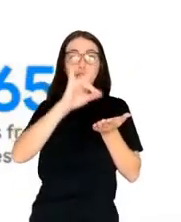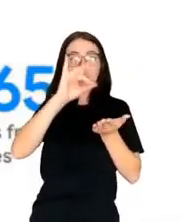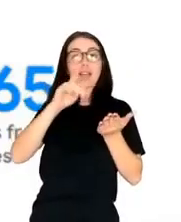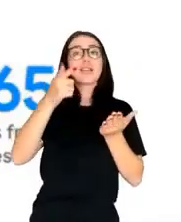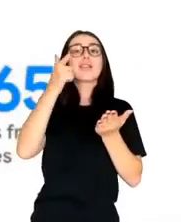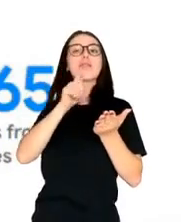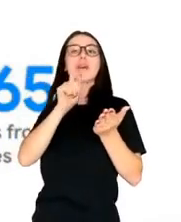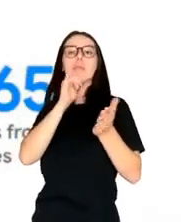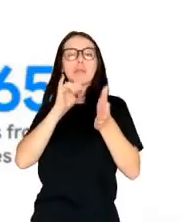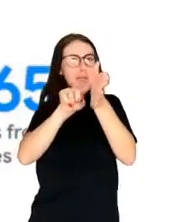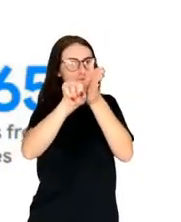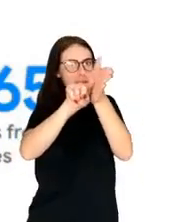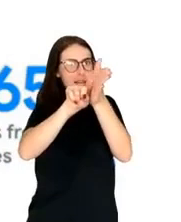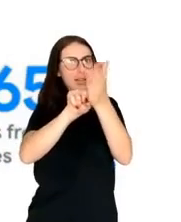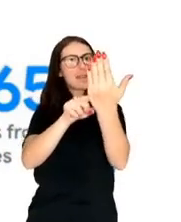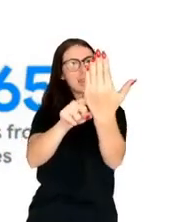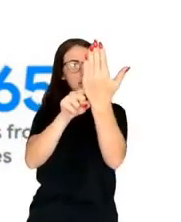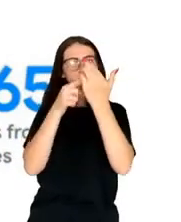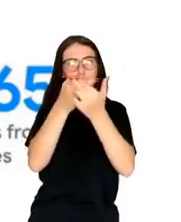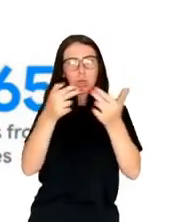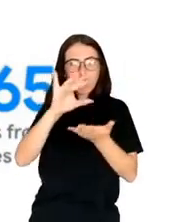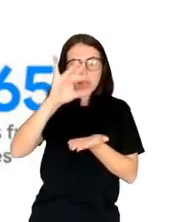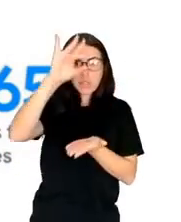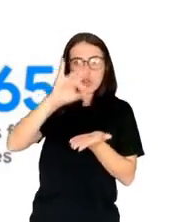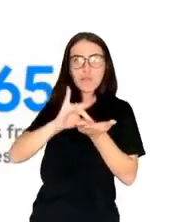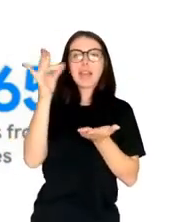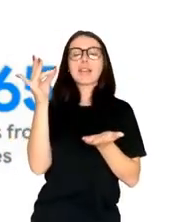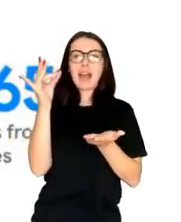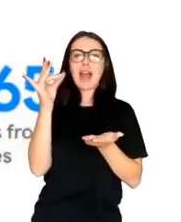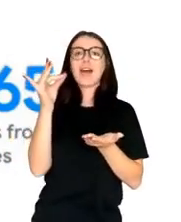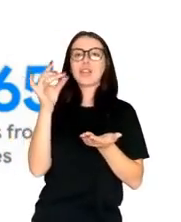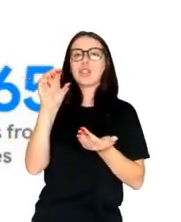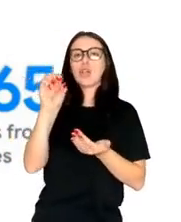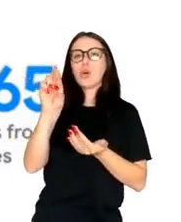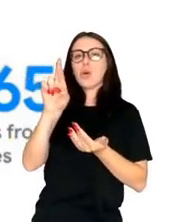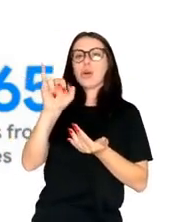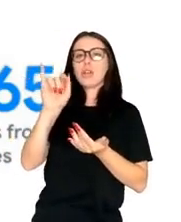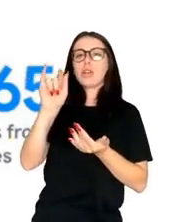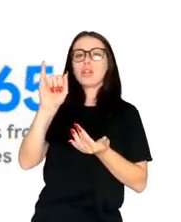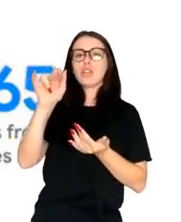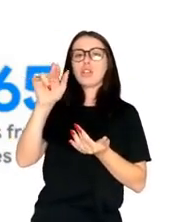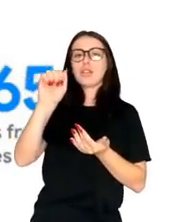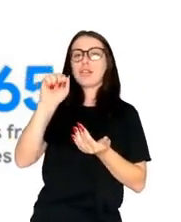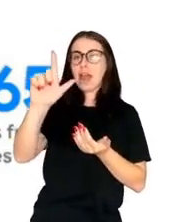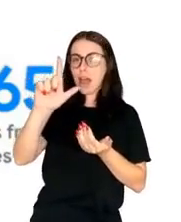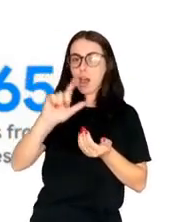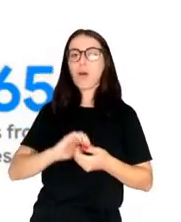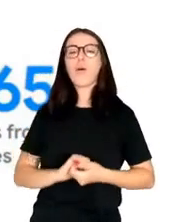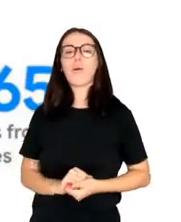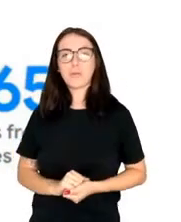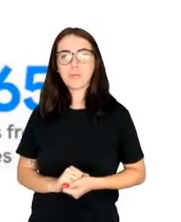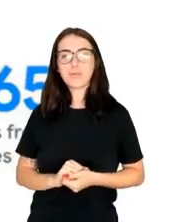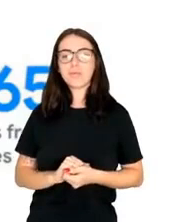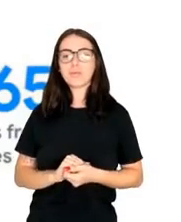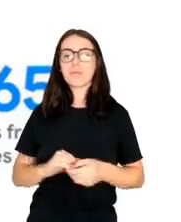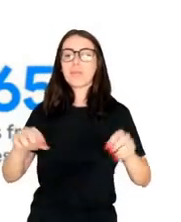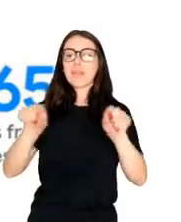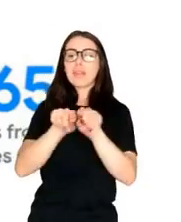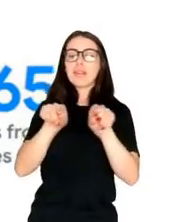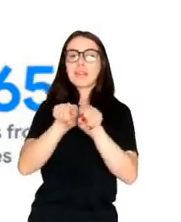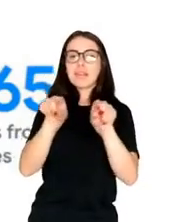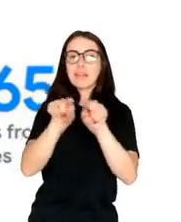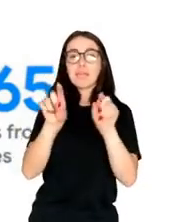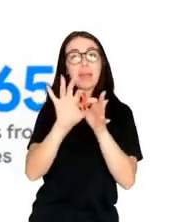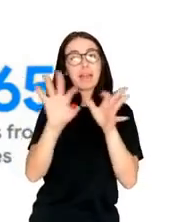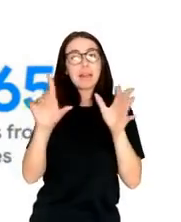rewriters. We're allowed to care about how COVID was disrupting already fragile news businesses and to deploy money in